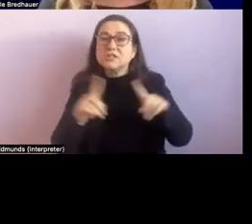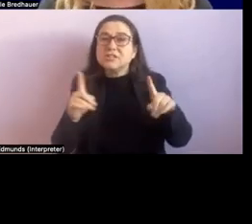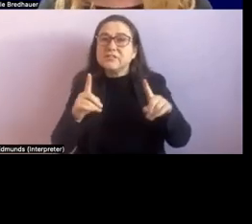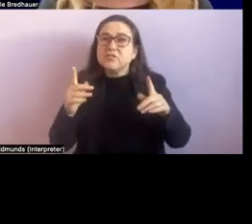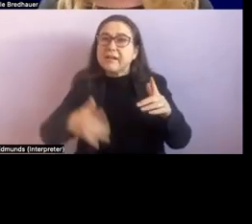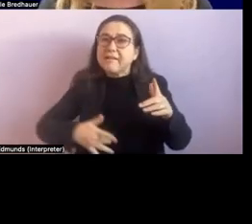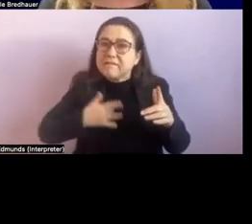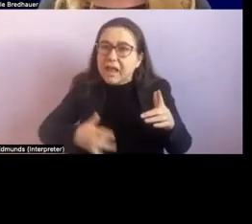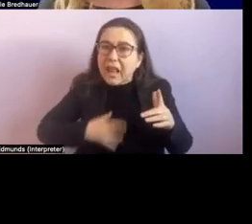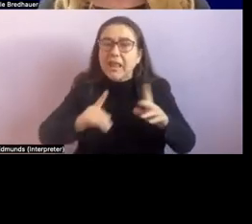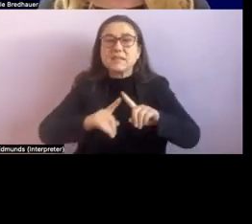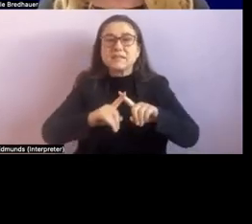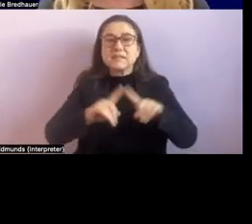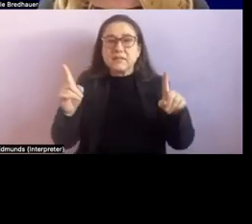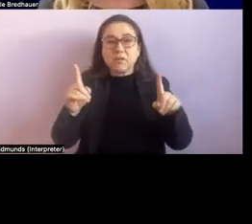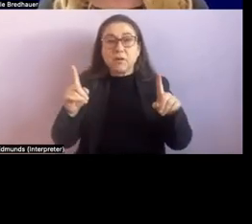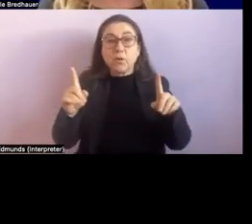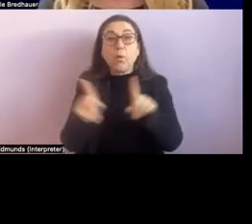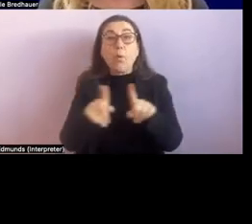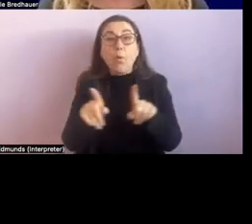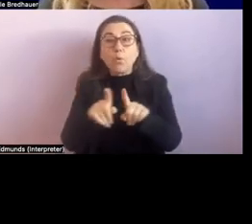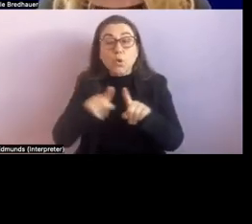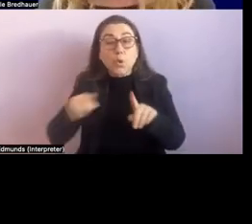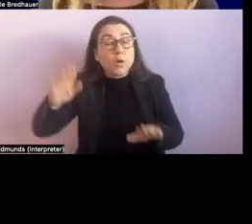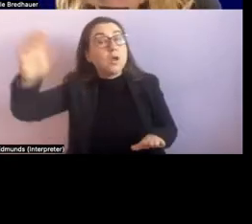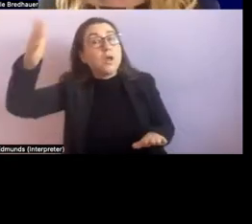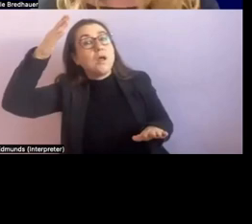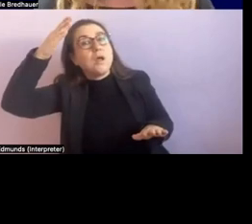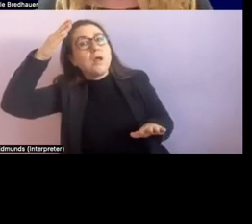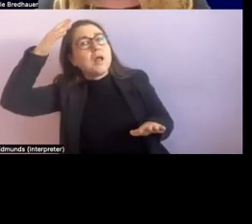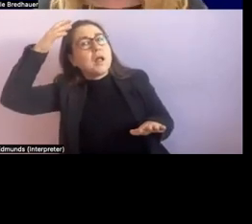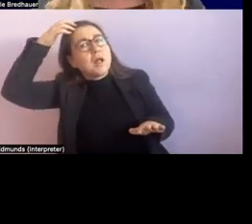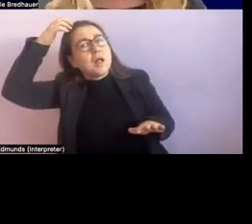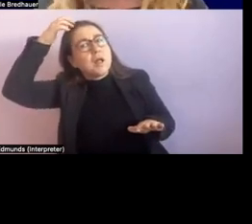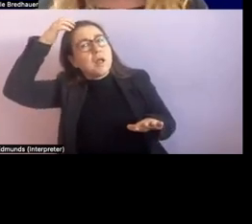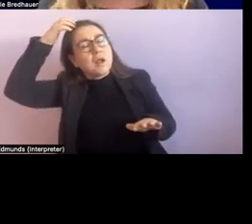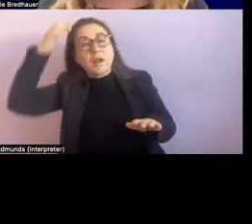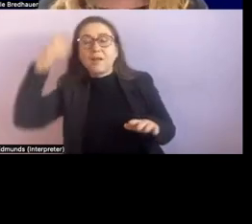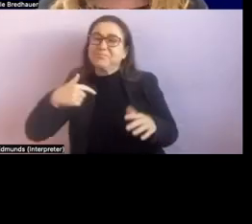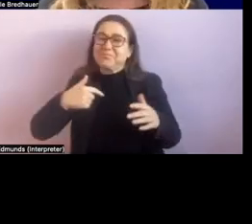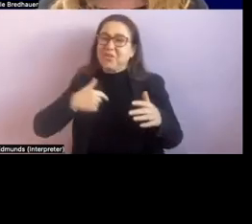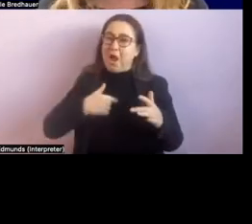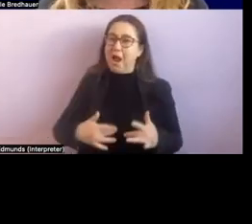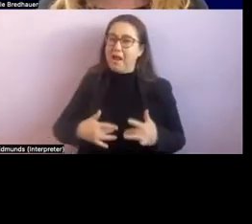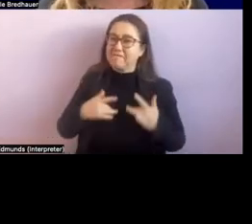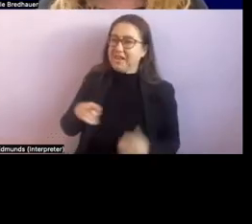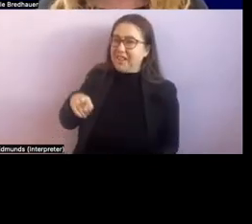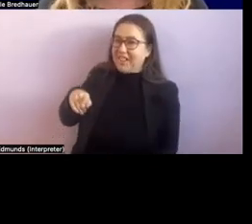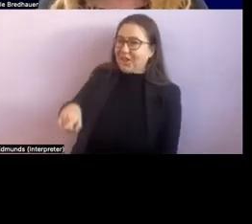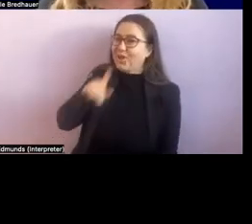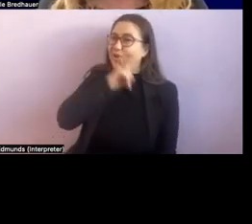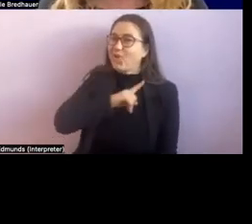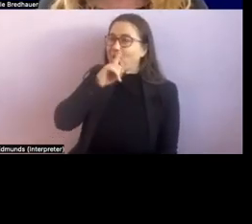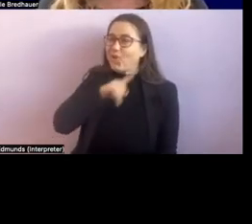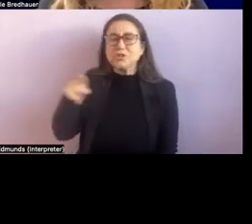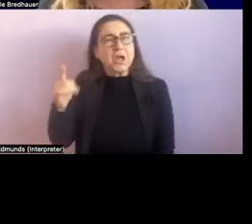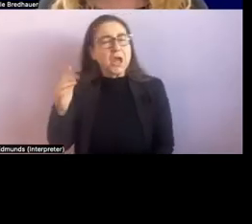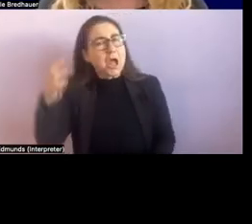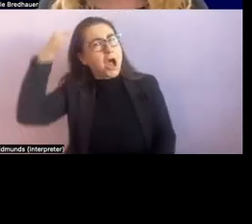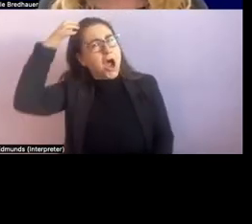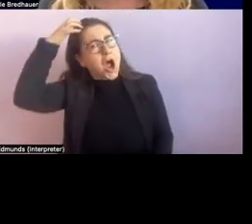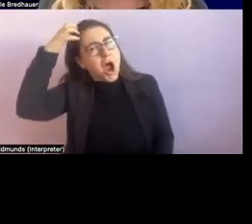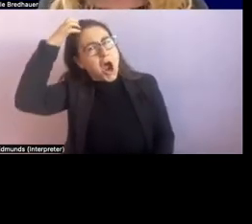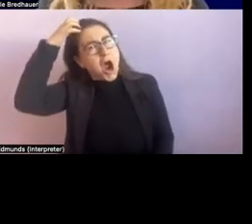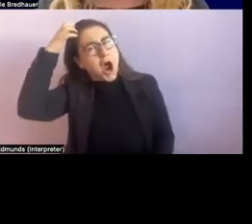she's got her hand on her head, and I'm wondering whether she's thinking about this